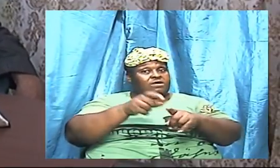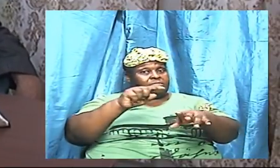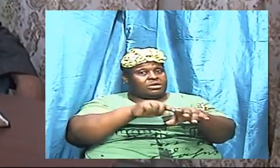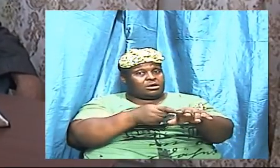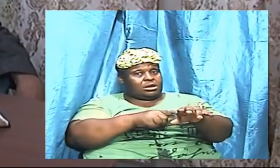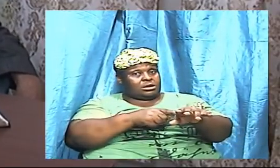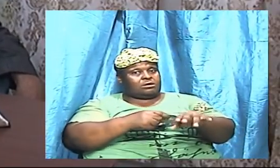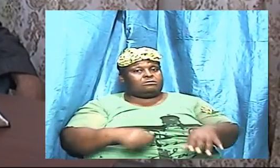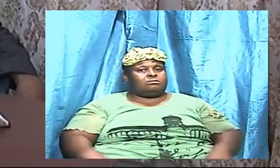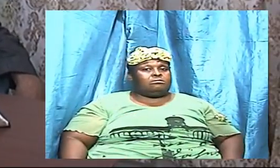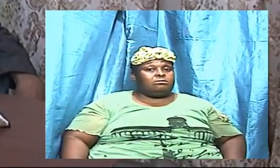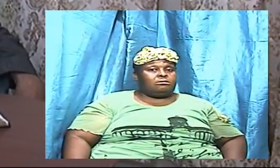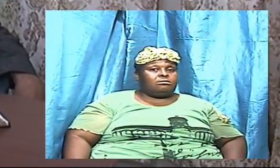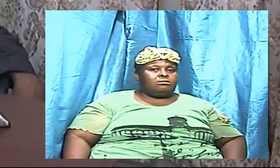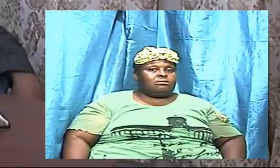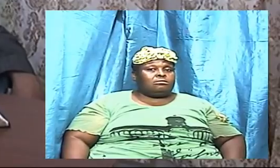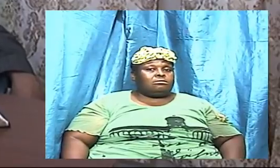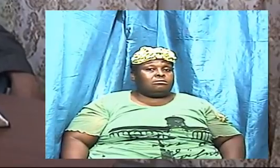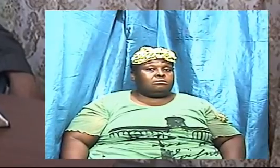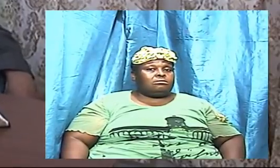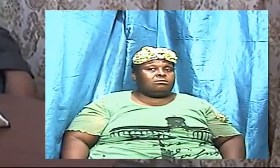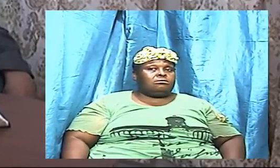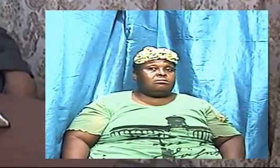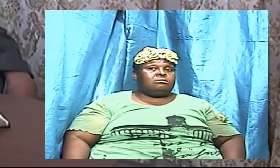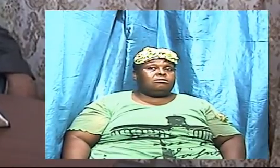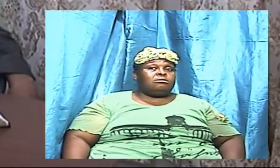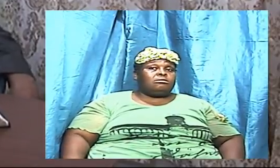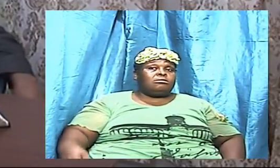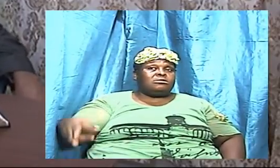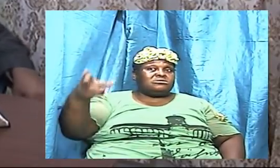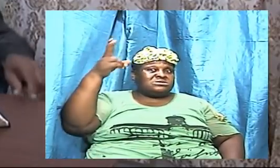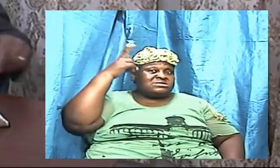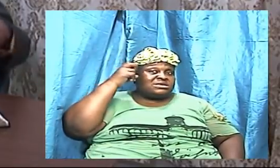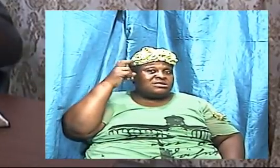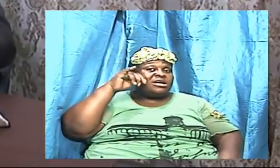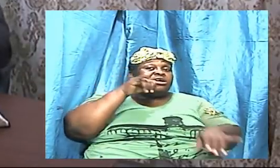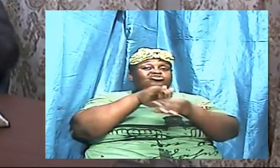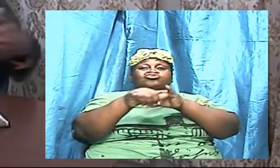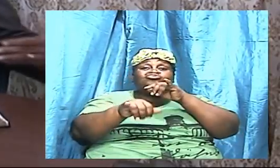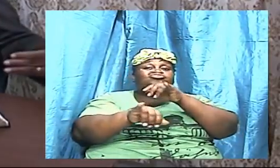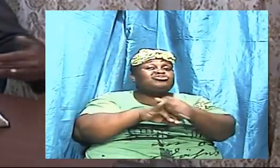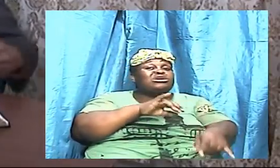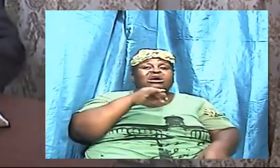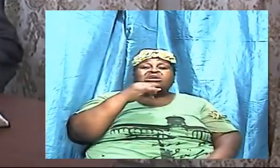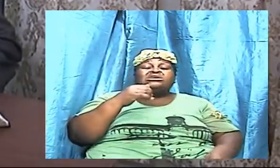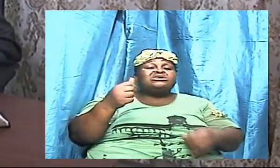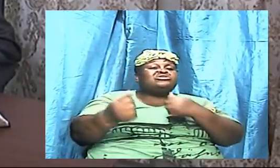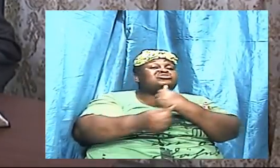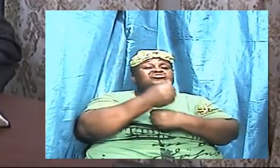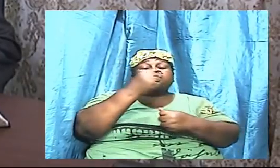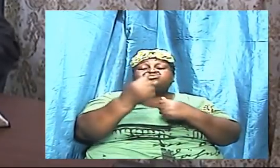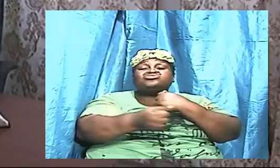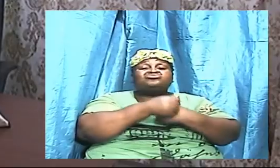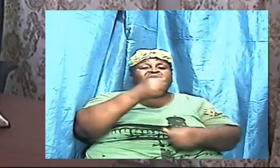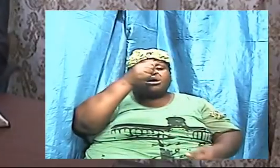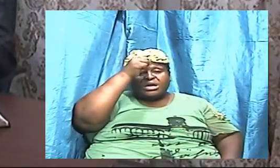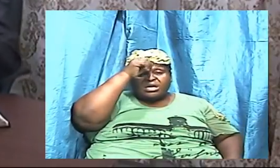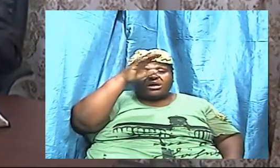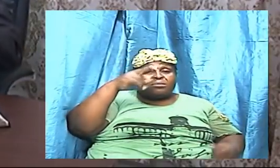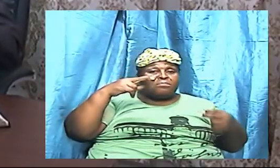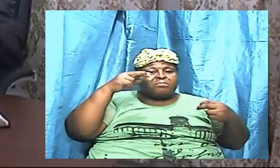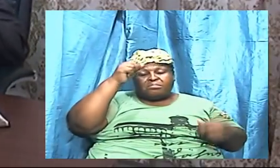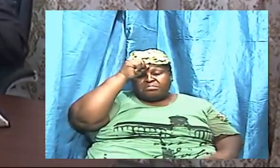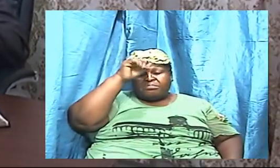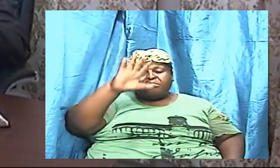he dealt with mankind throughout history and they succumbed so that we